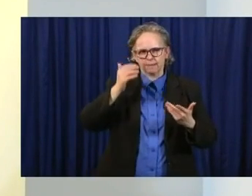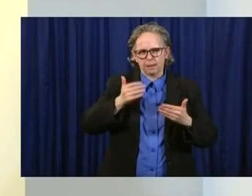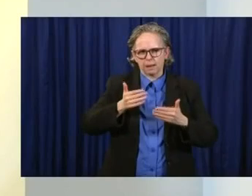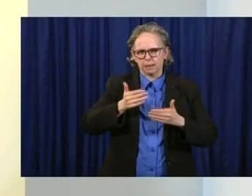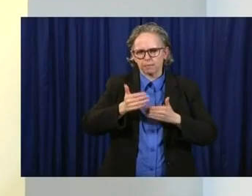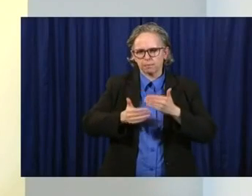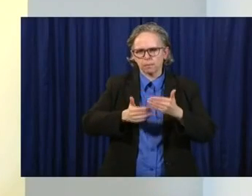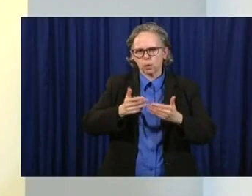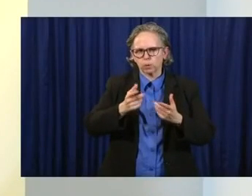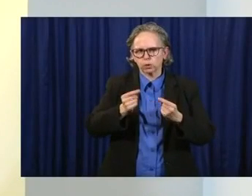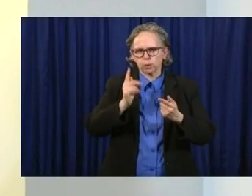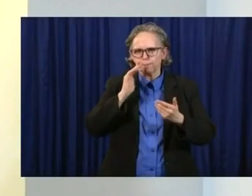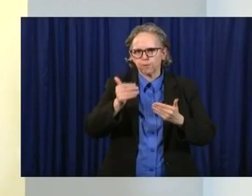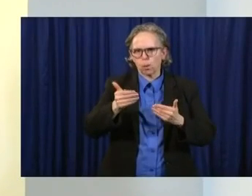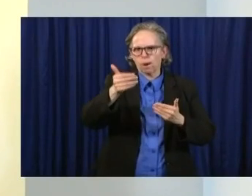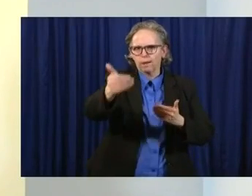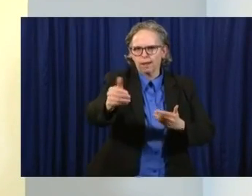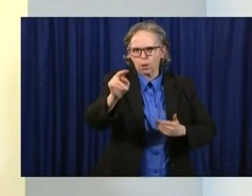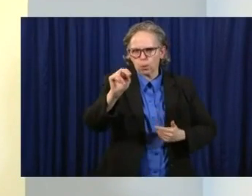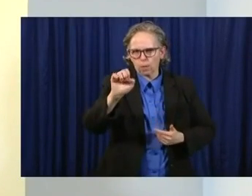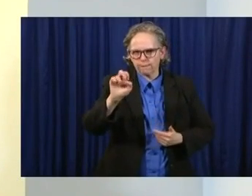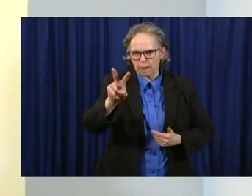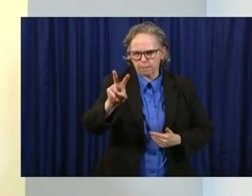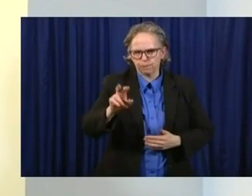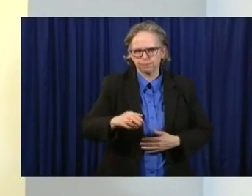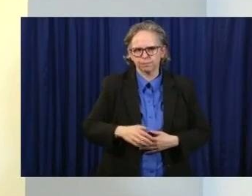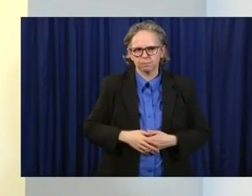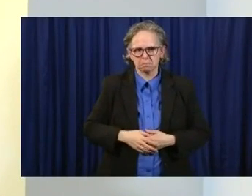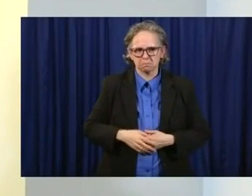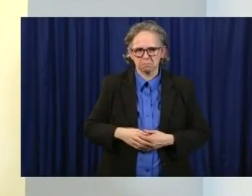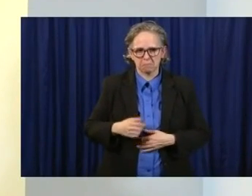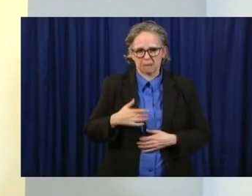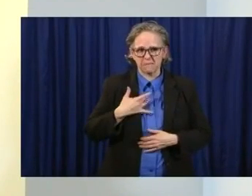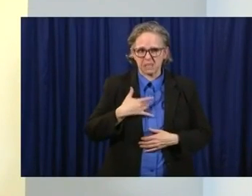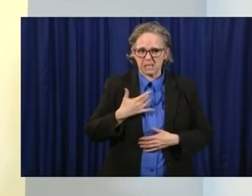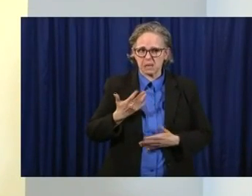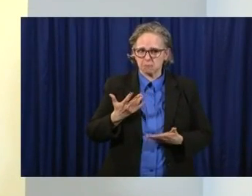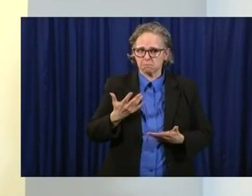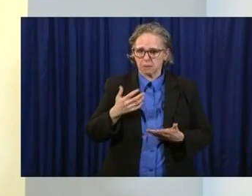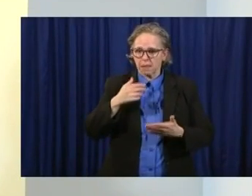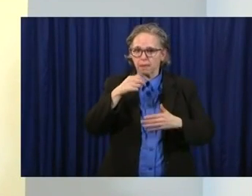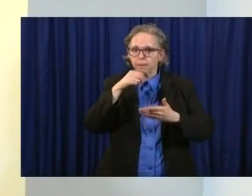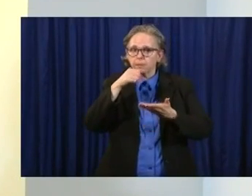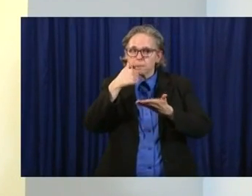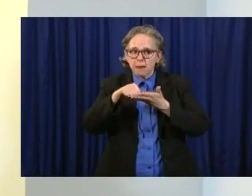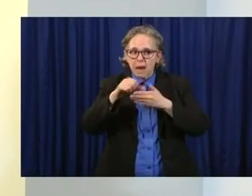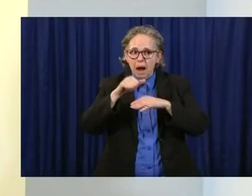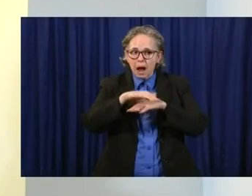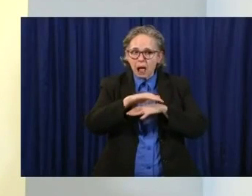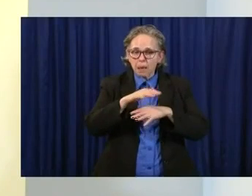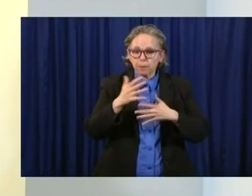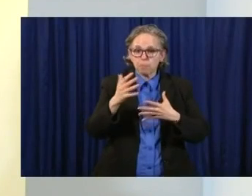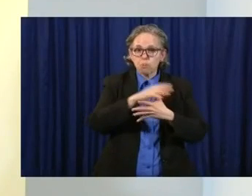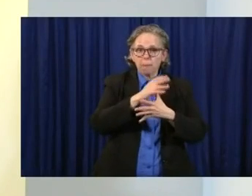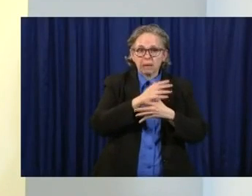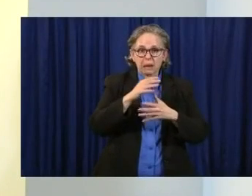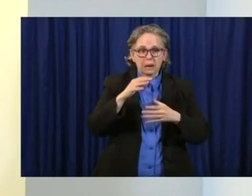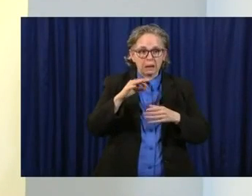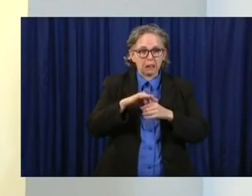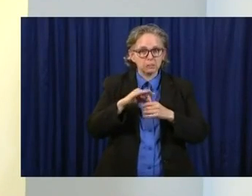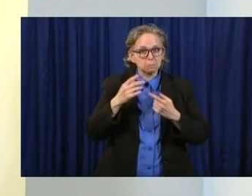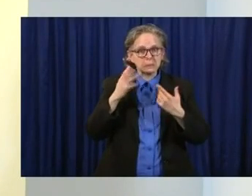Look, I would say that the mail-in ballot process for the primary worked as well as you could expect something to do that you were really